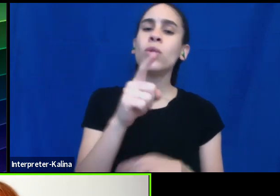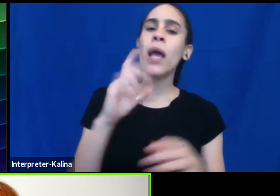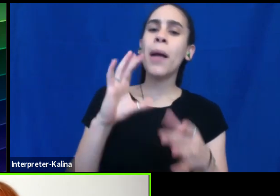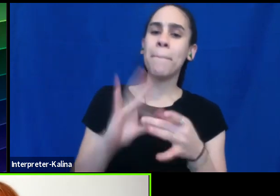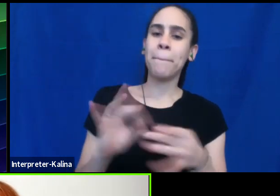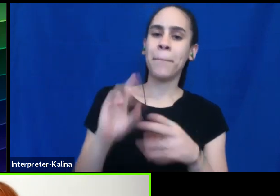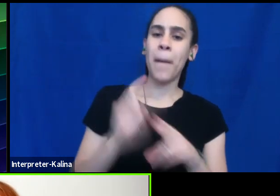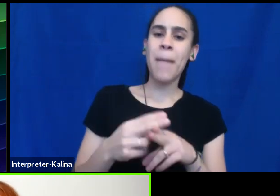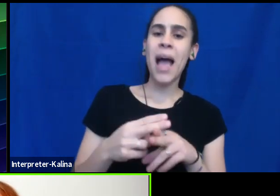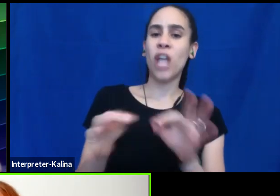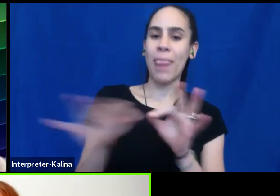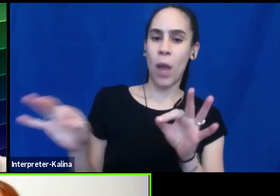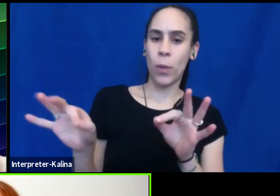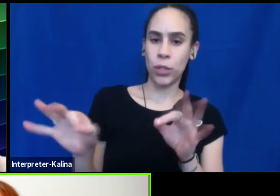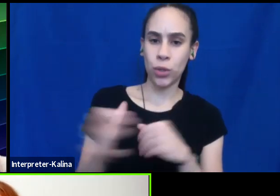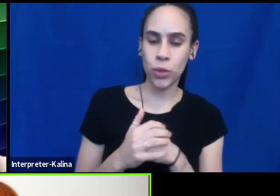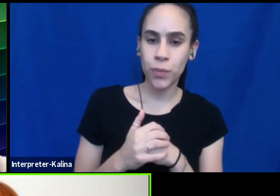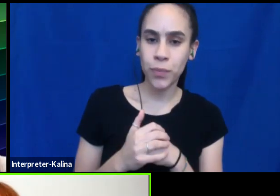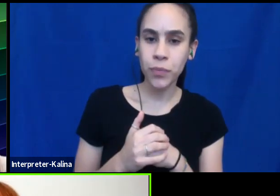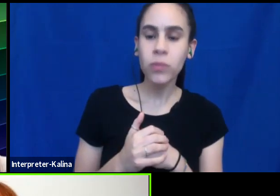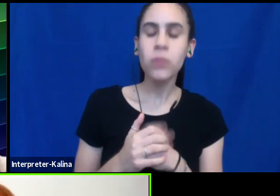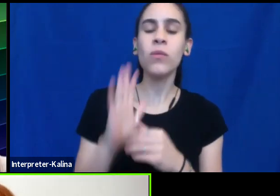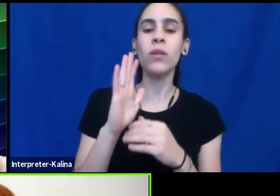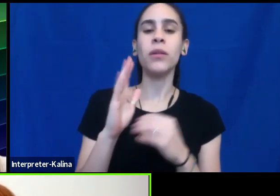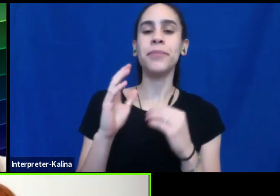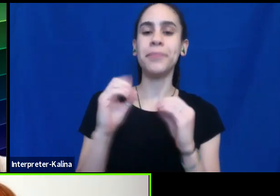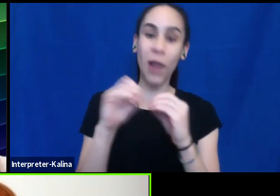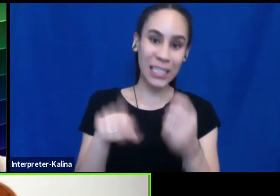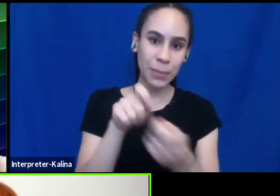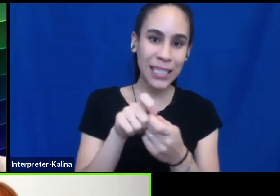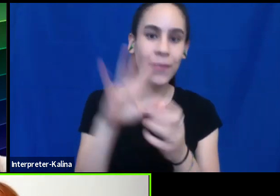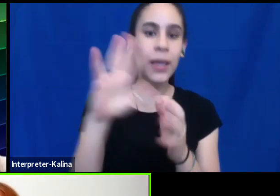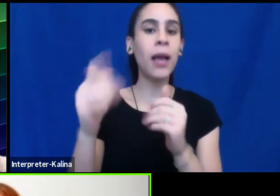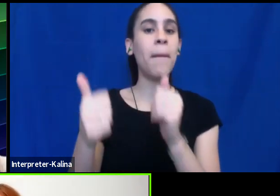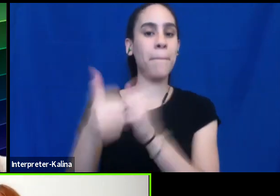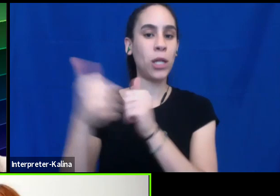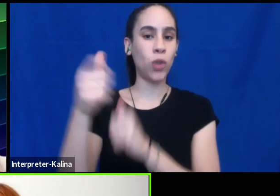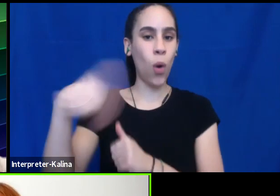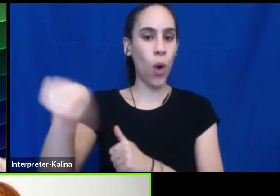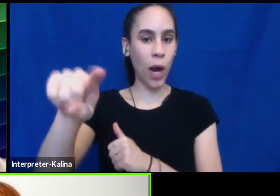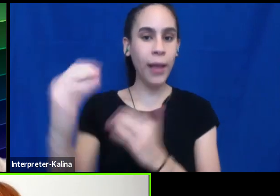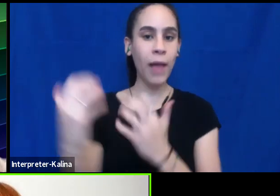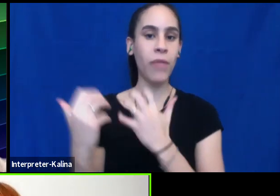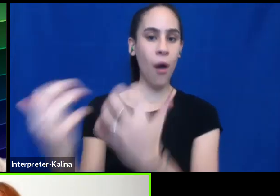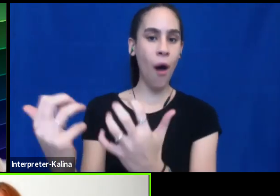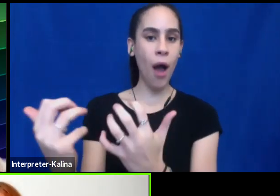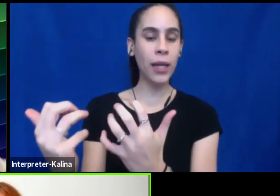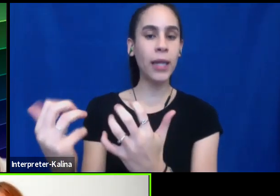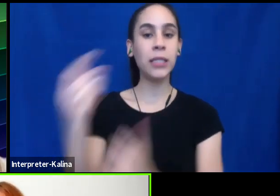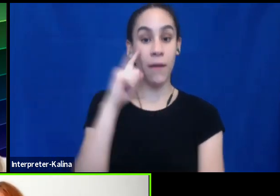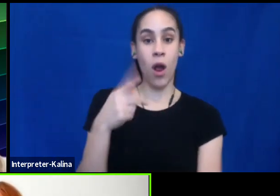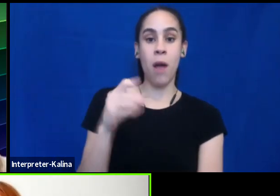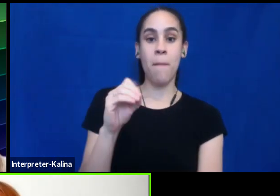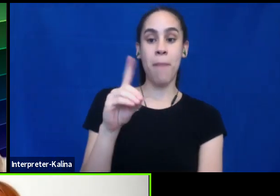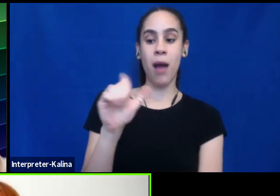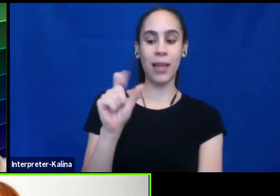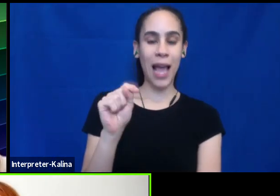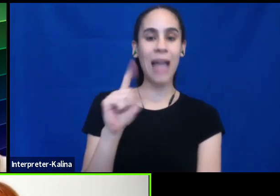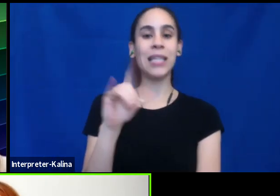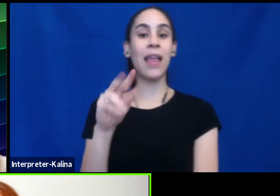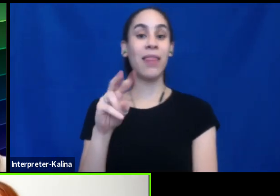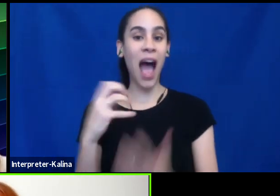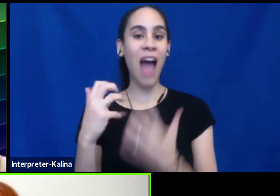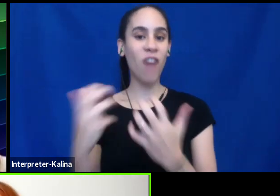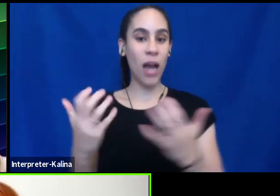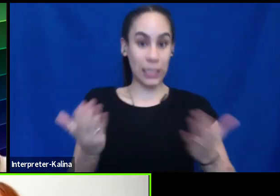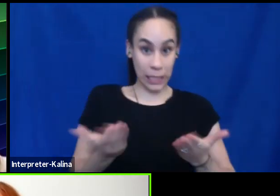dive into language in specific. So the majority of the audience, um, for the podcast and the live audience here has a